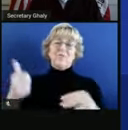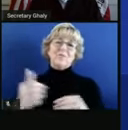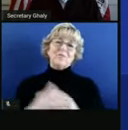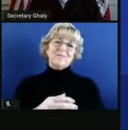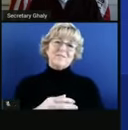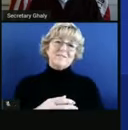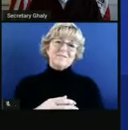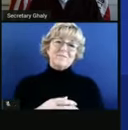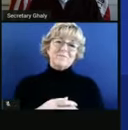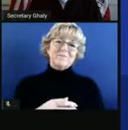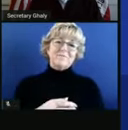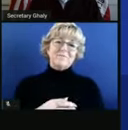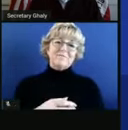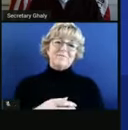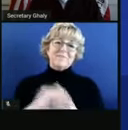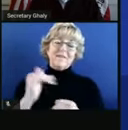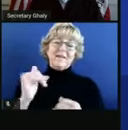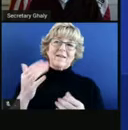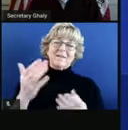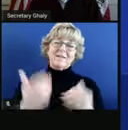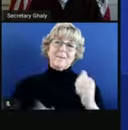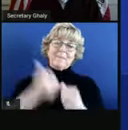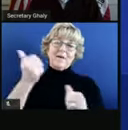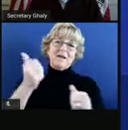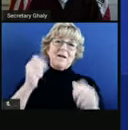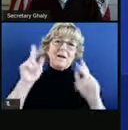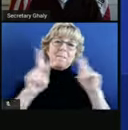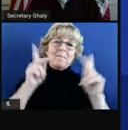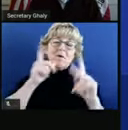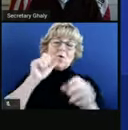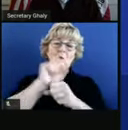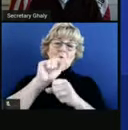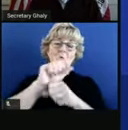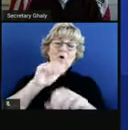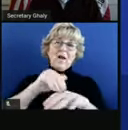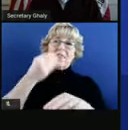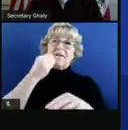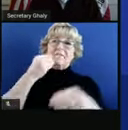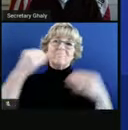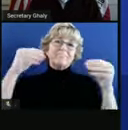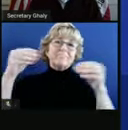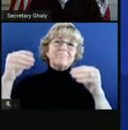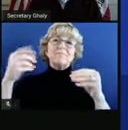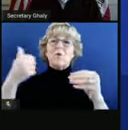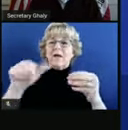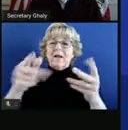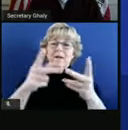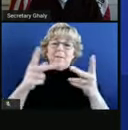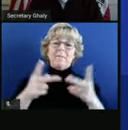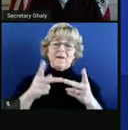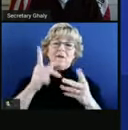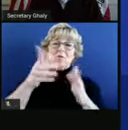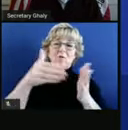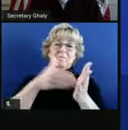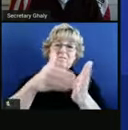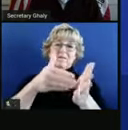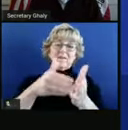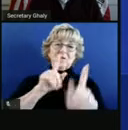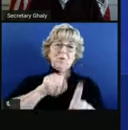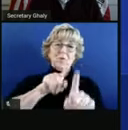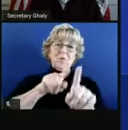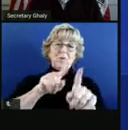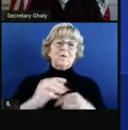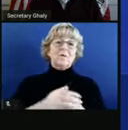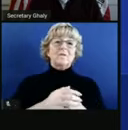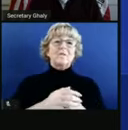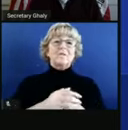in many ways, and mainly the people that work at your grocery store or any place that you're going to frequent. Maintain